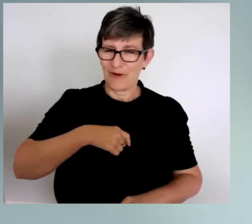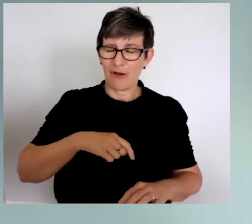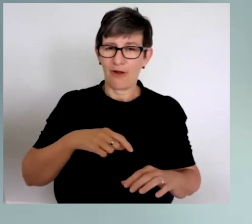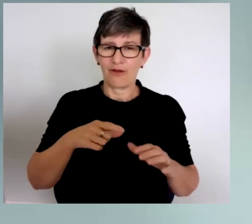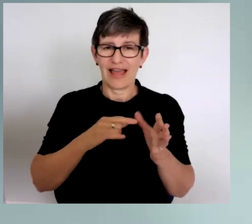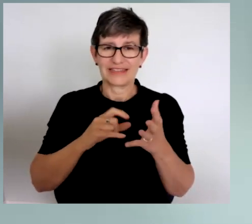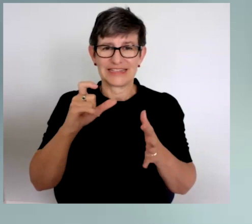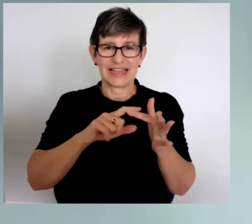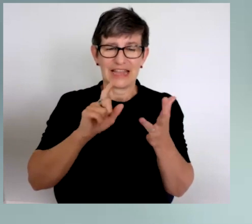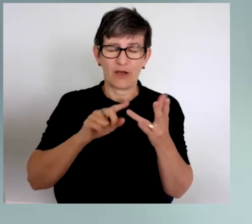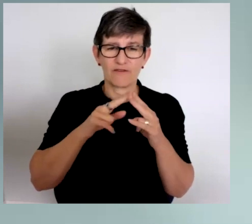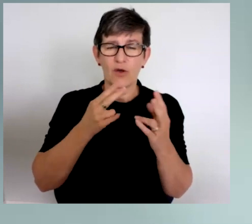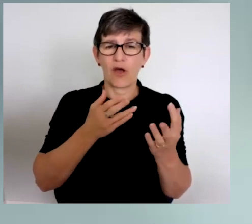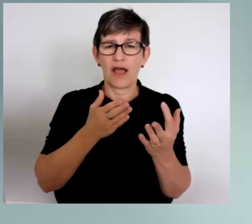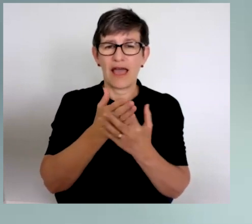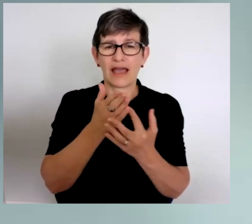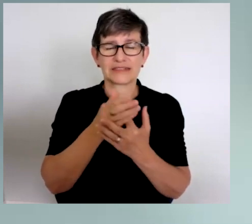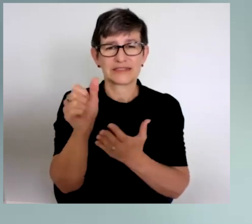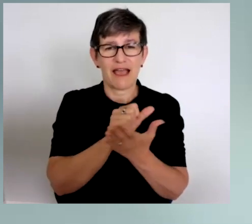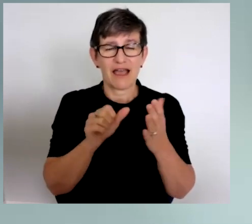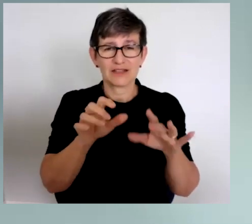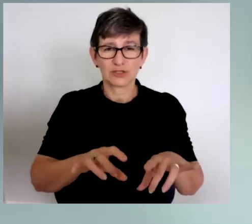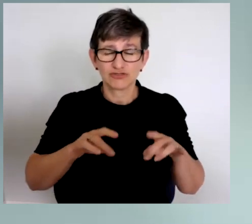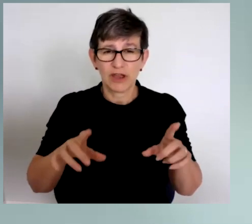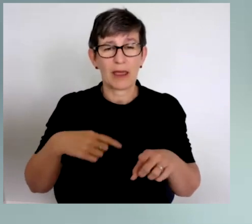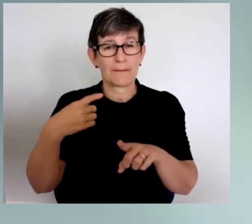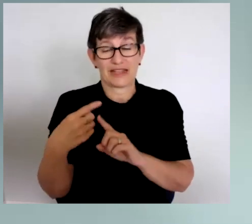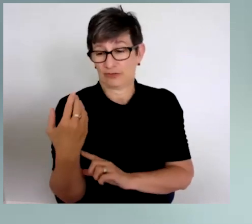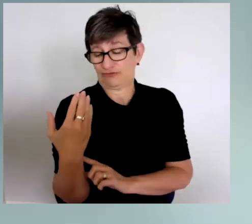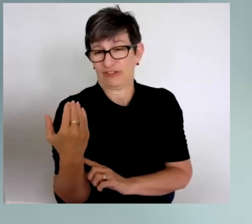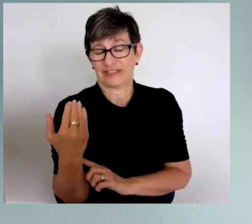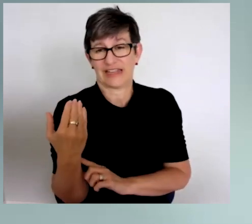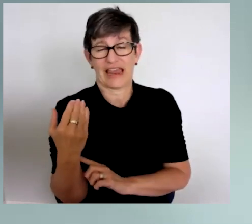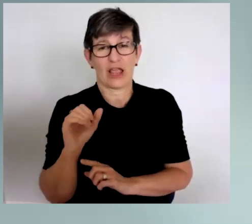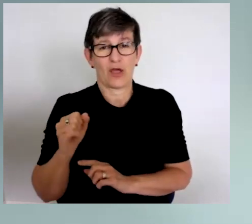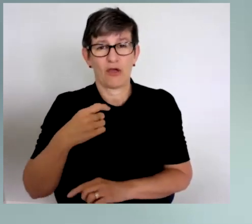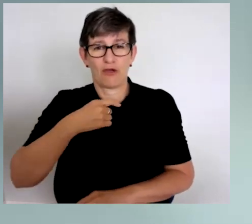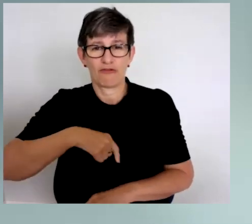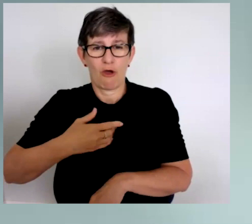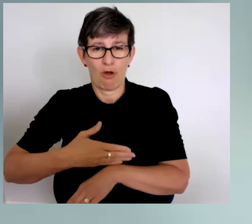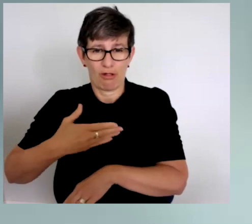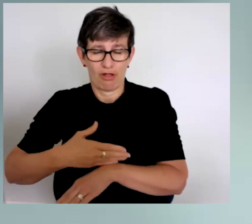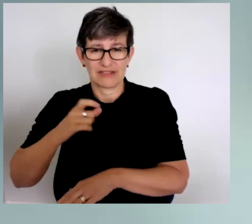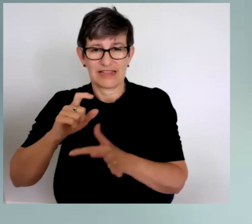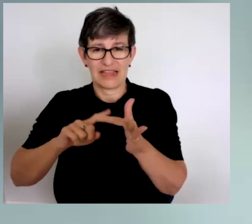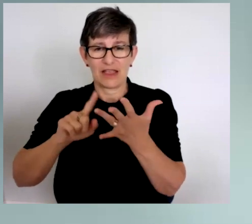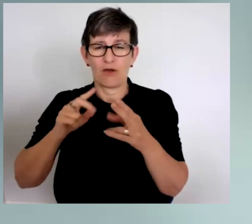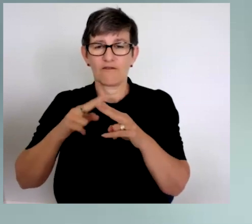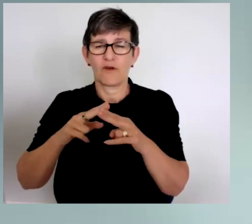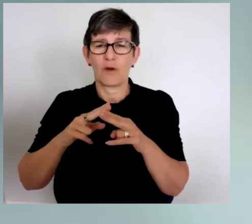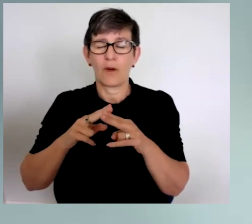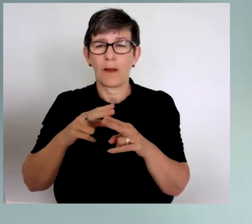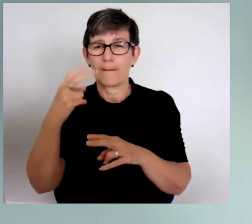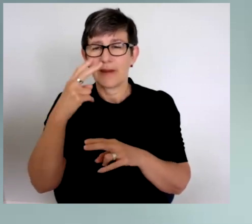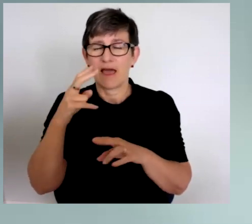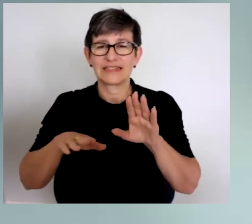as CEO of Arts Access Australia and more recently as her role as CEO